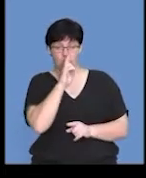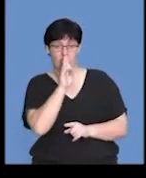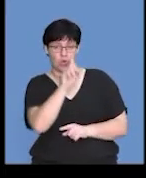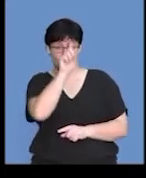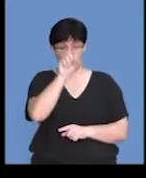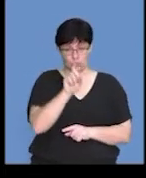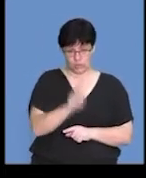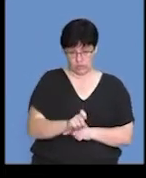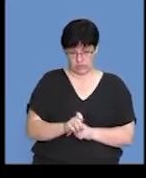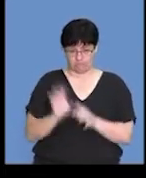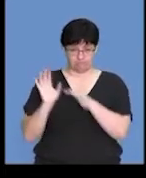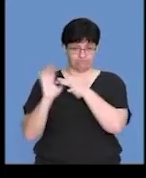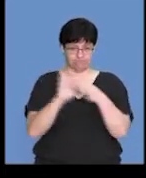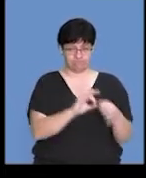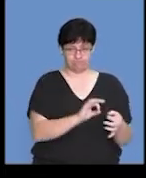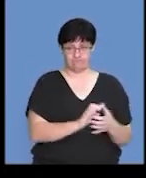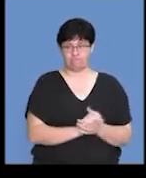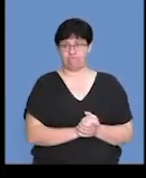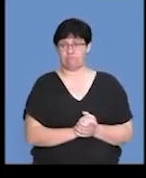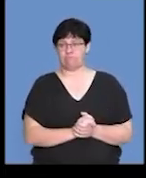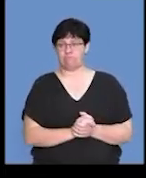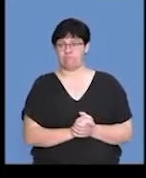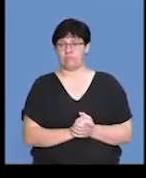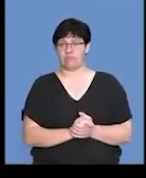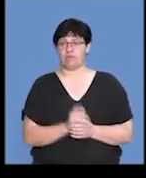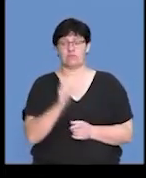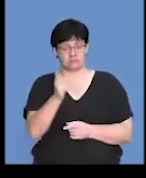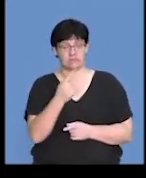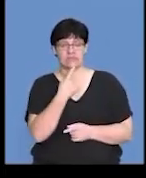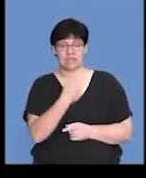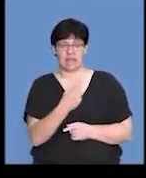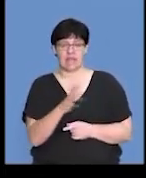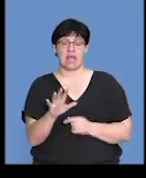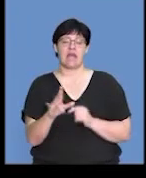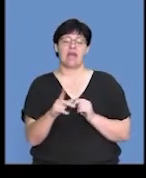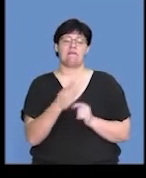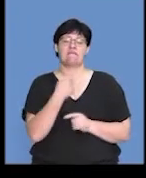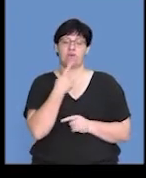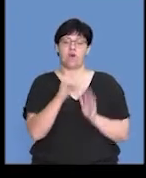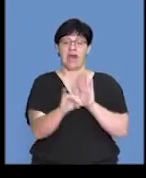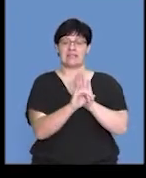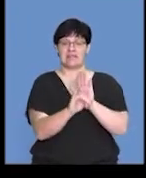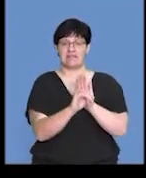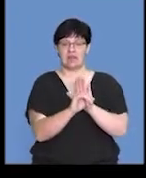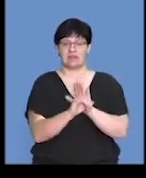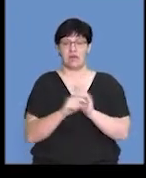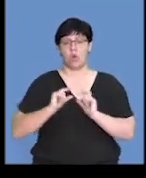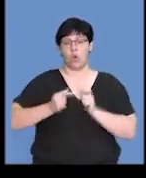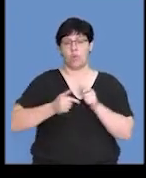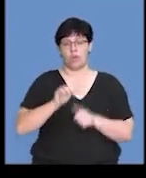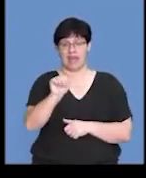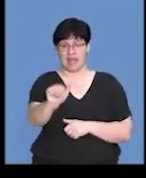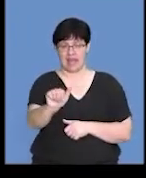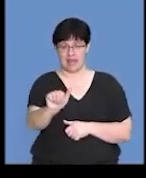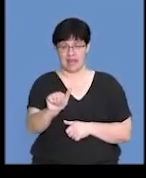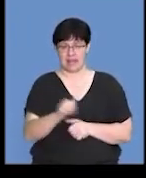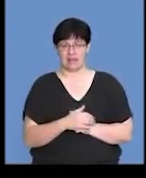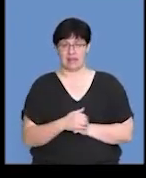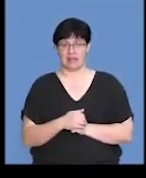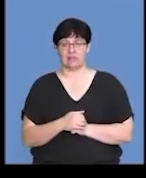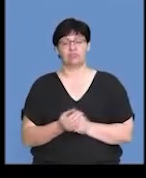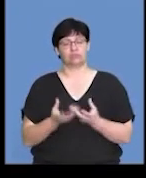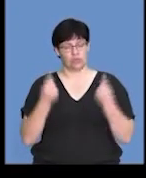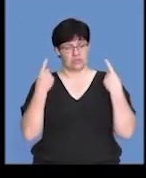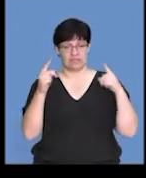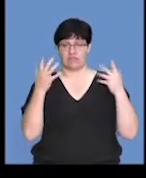related to this. Okay. So as I said, the first question was identify hormone A. And we've done